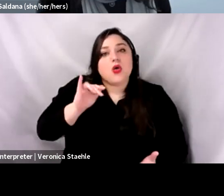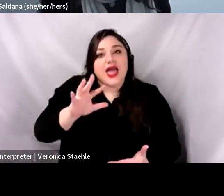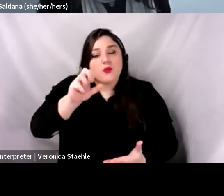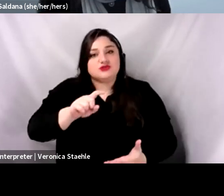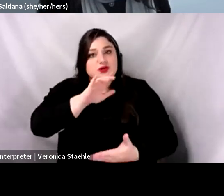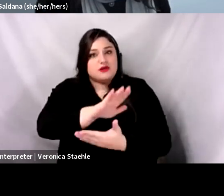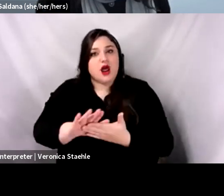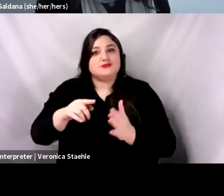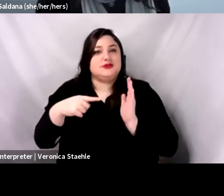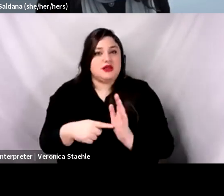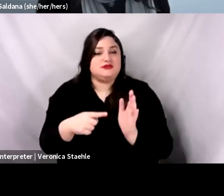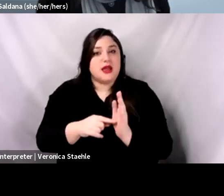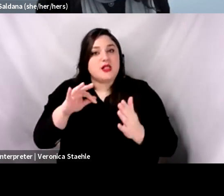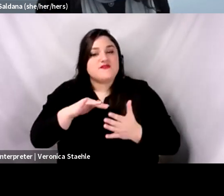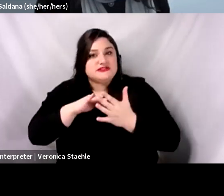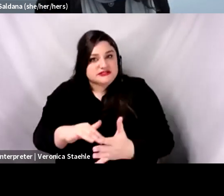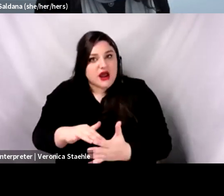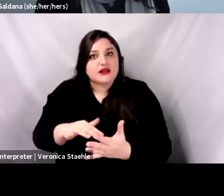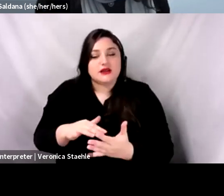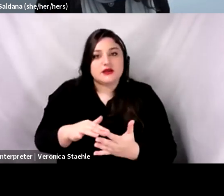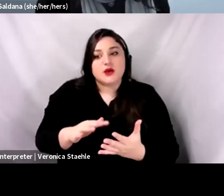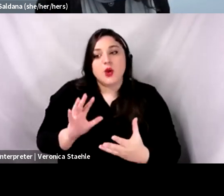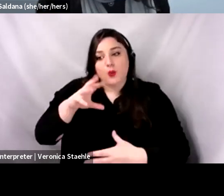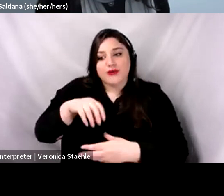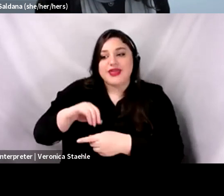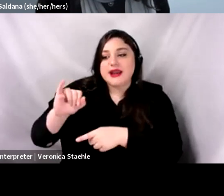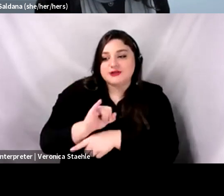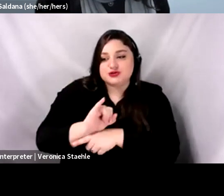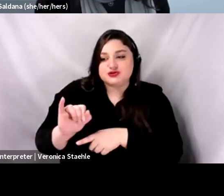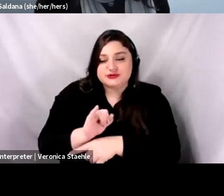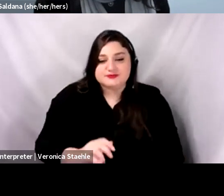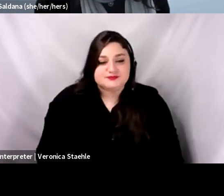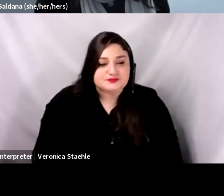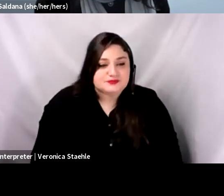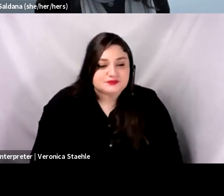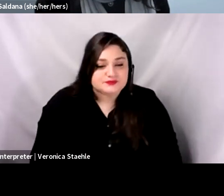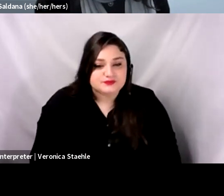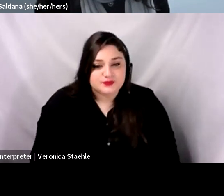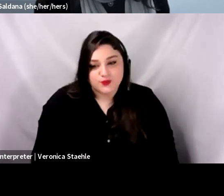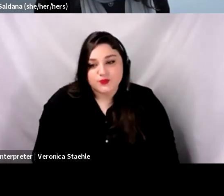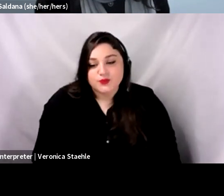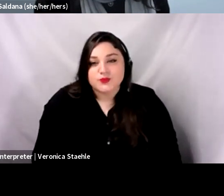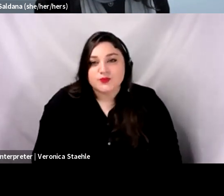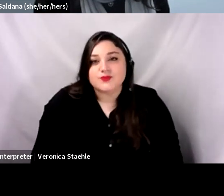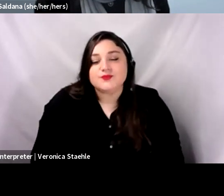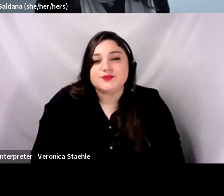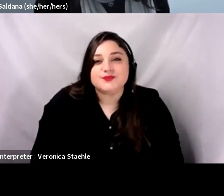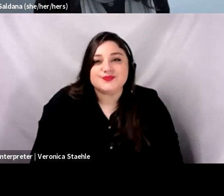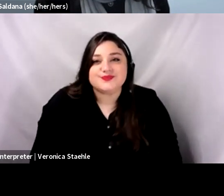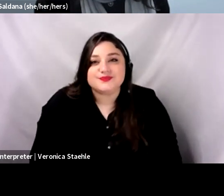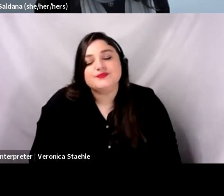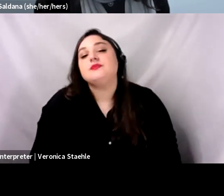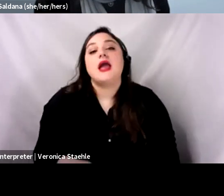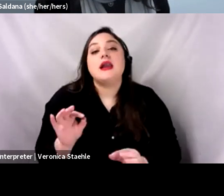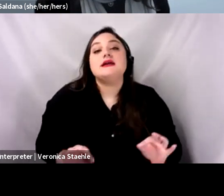um, in industry. And it's, I think, important to note that, you know, the seminal work